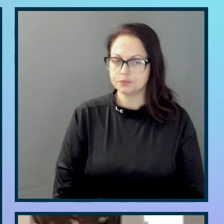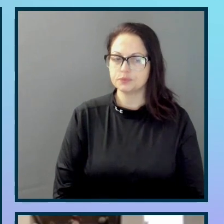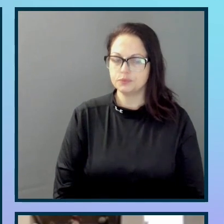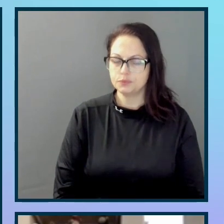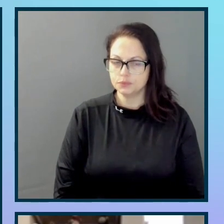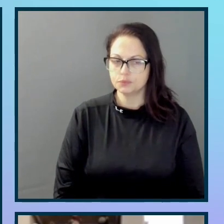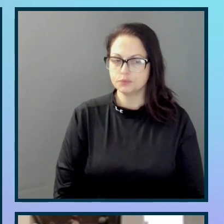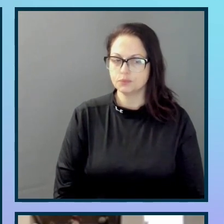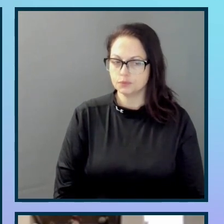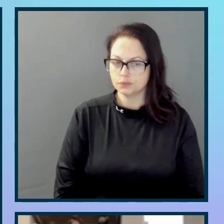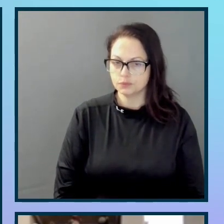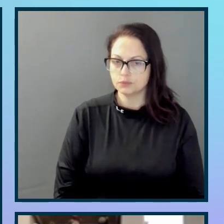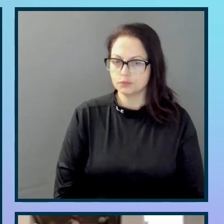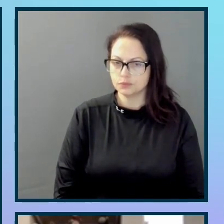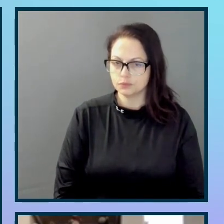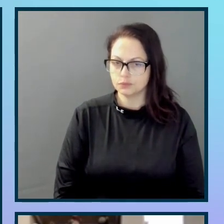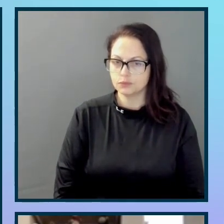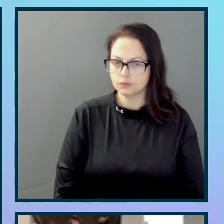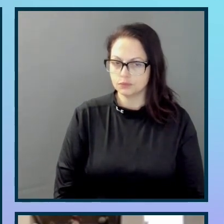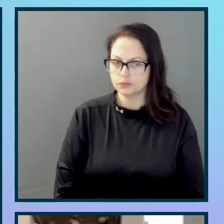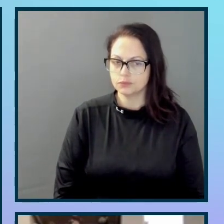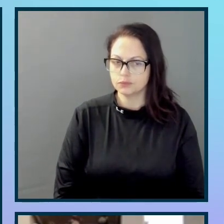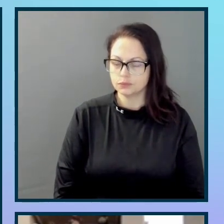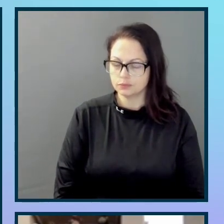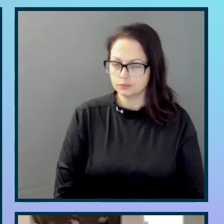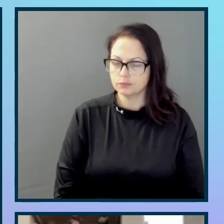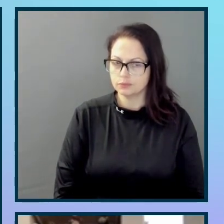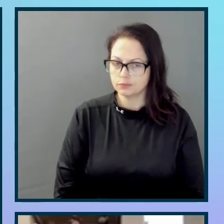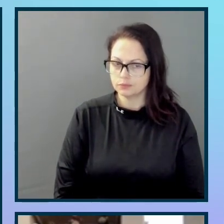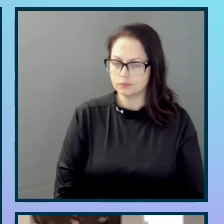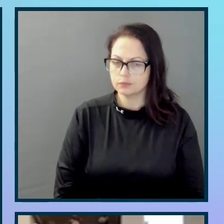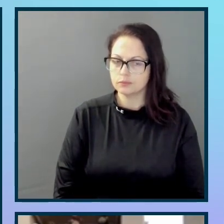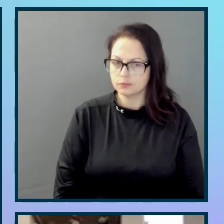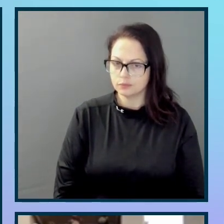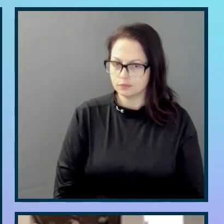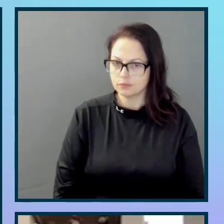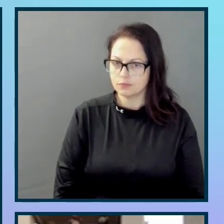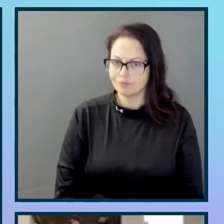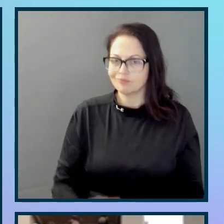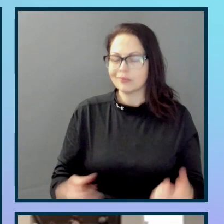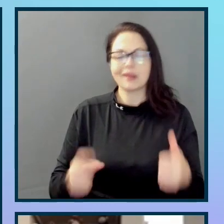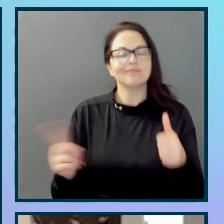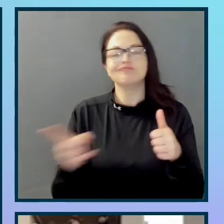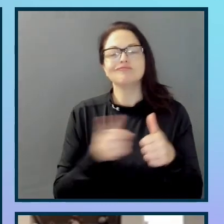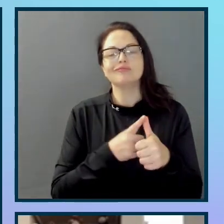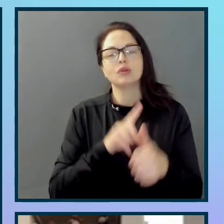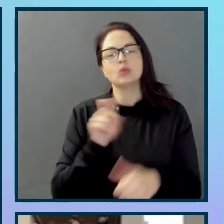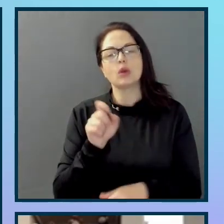The first thing I would say is to ask yourself, do we need leadership support?